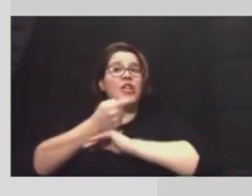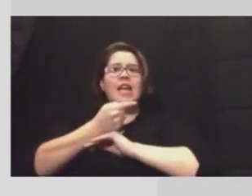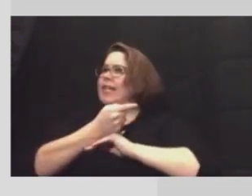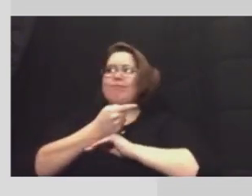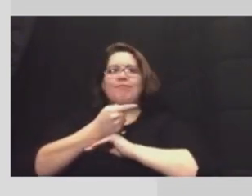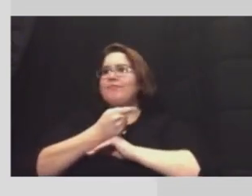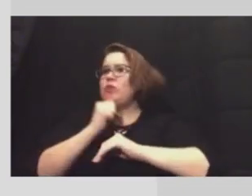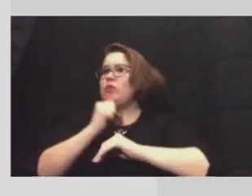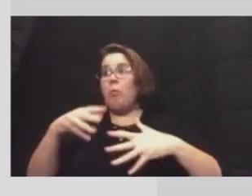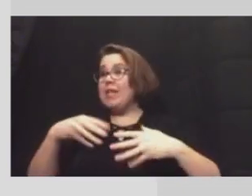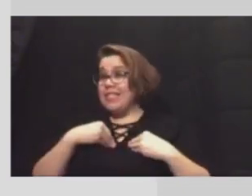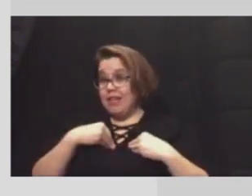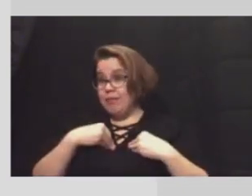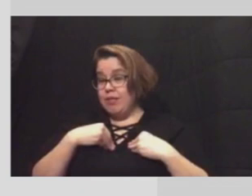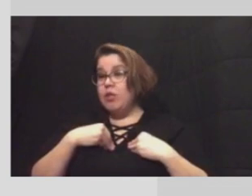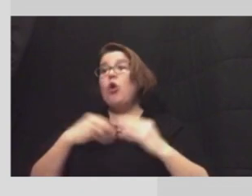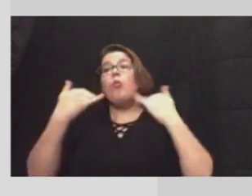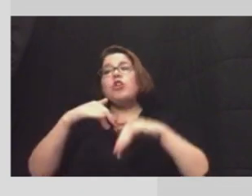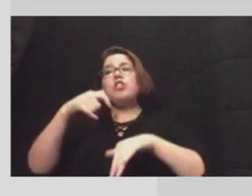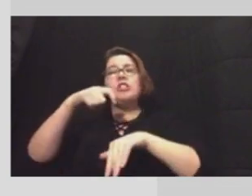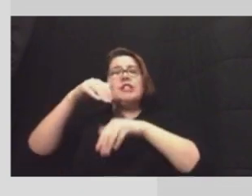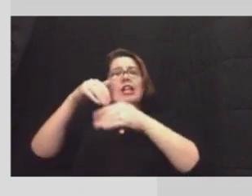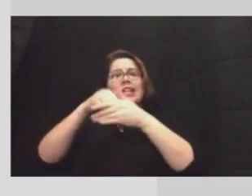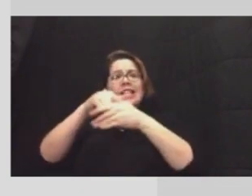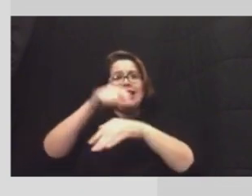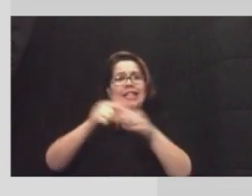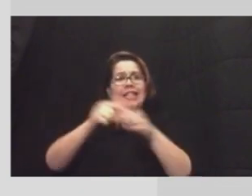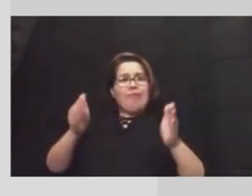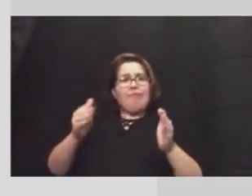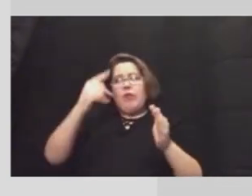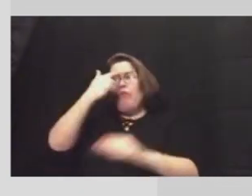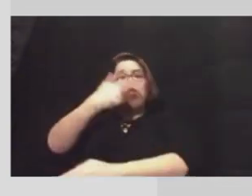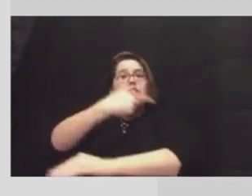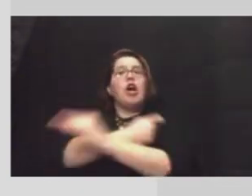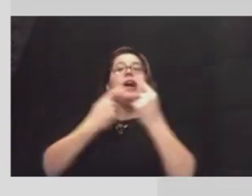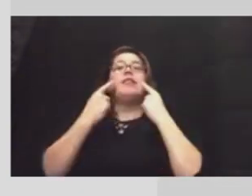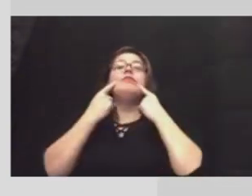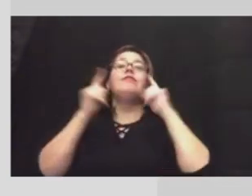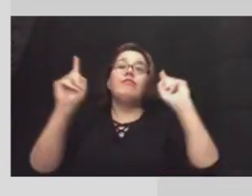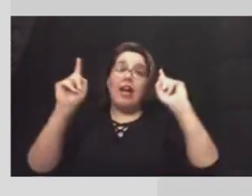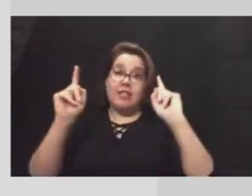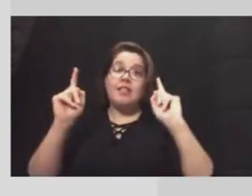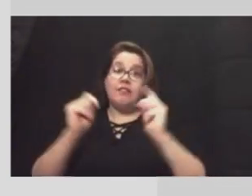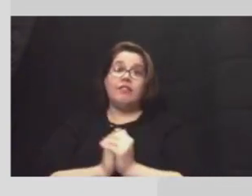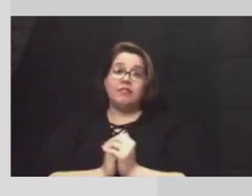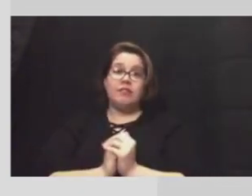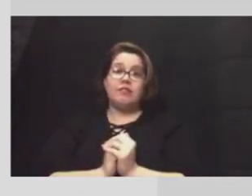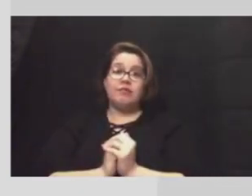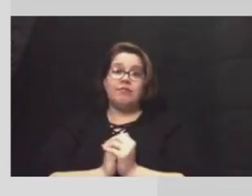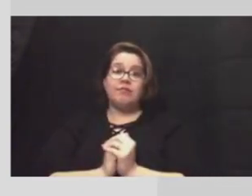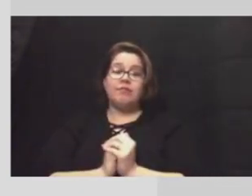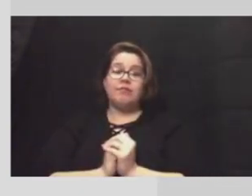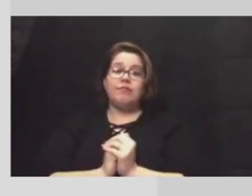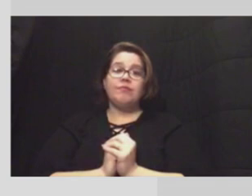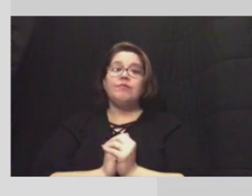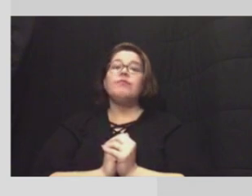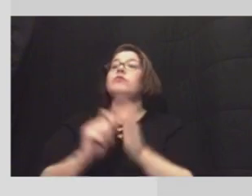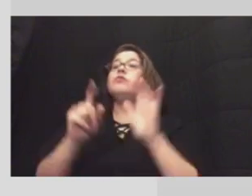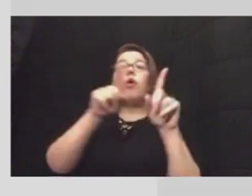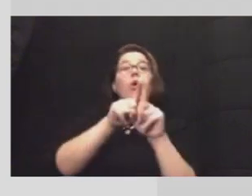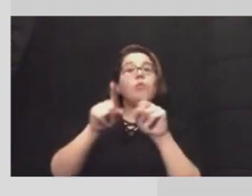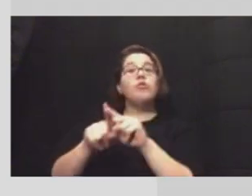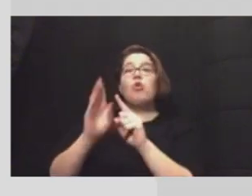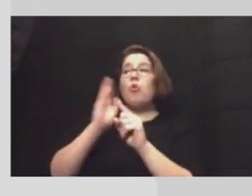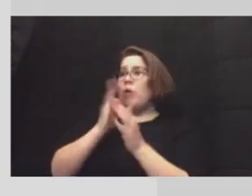accepted. Again we are still within the window of effectiveness for the CDC recommendations on the vaccine protocol. We will also